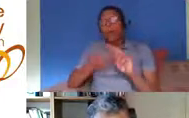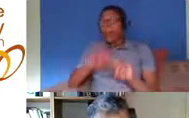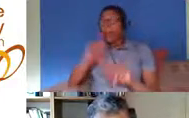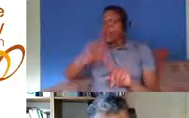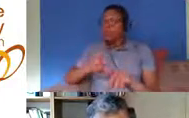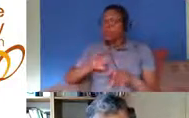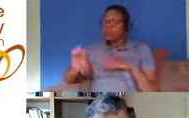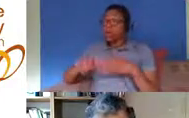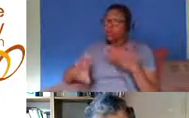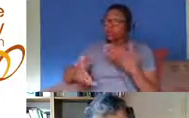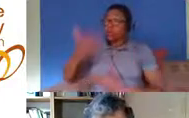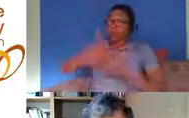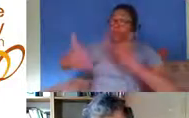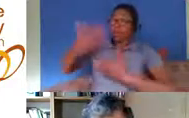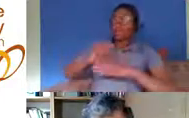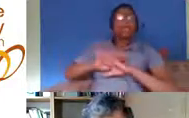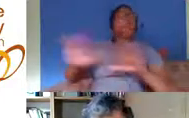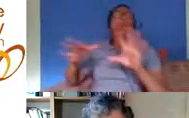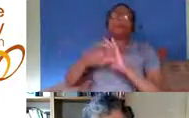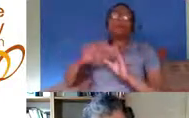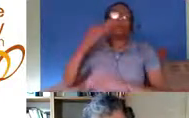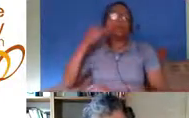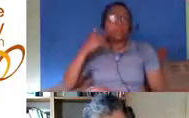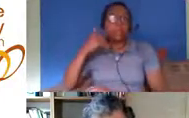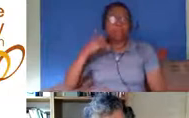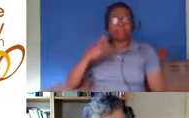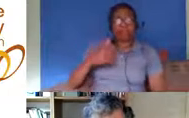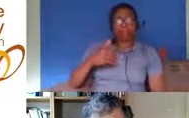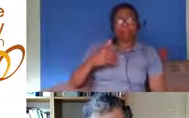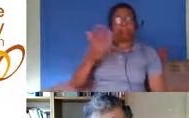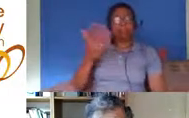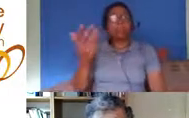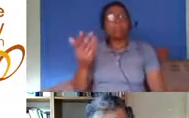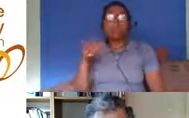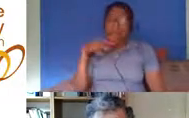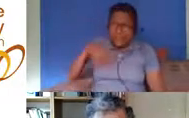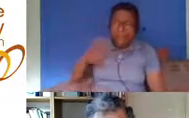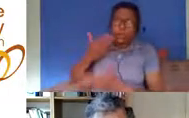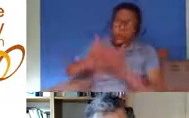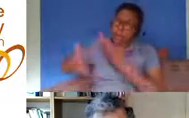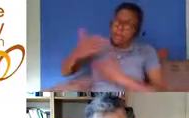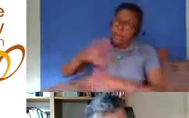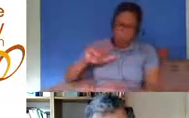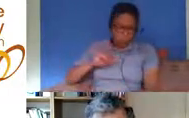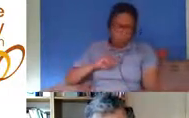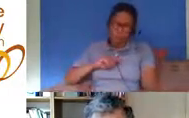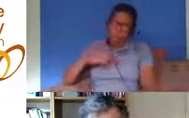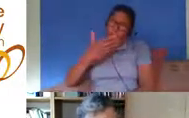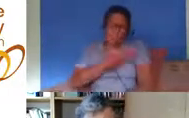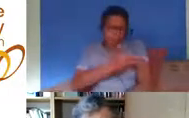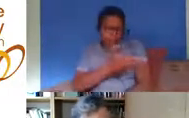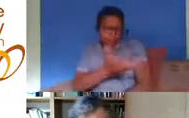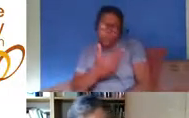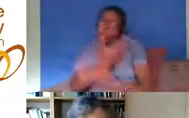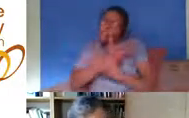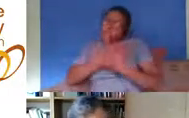very little to do with racism um we need to explain why would it be the case that regardless of